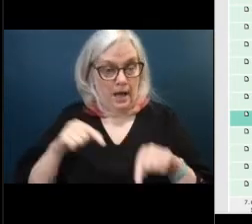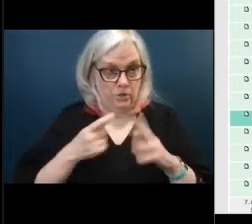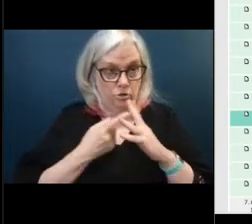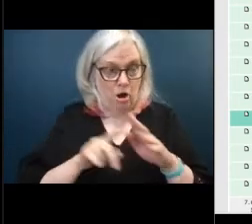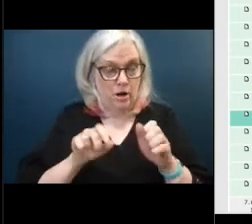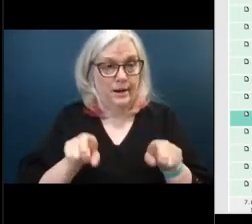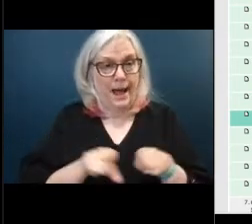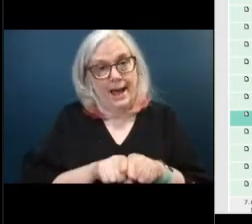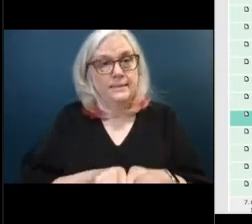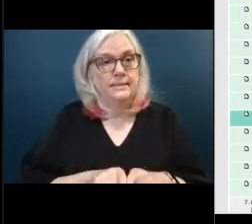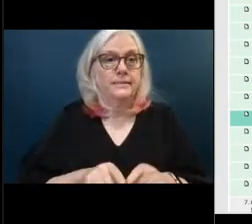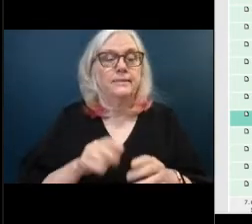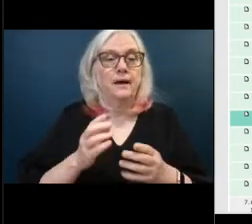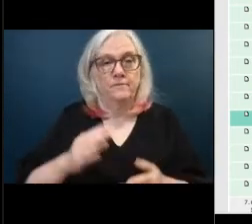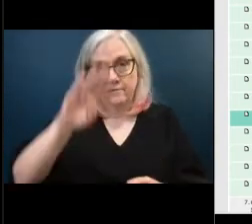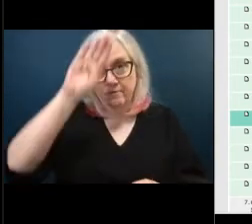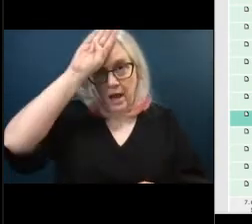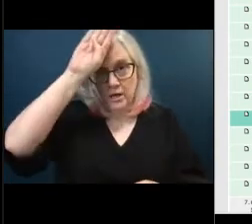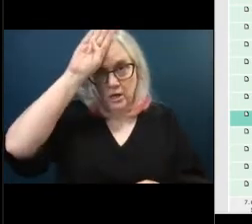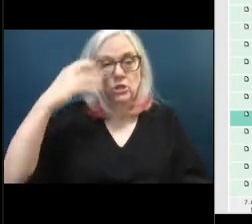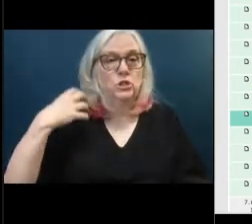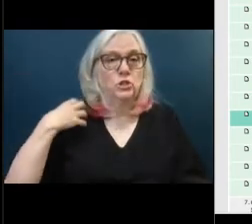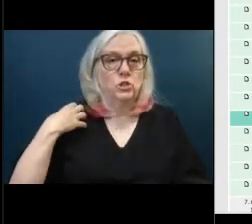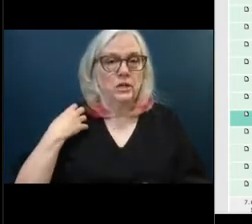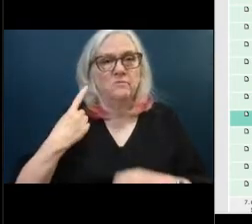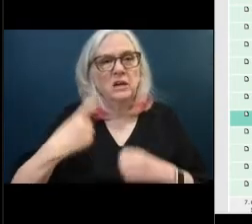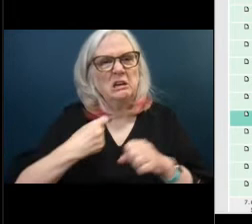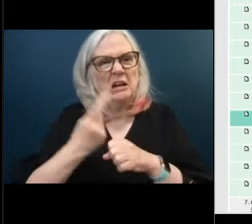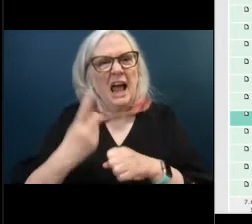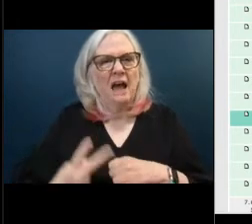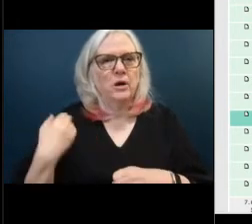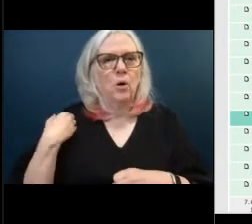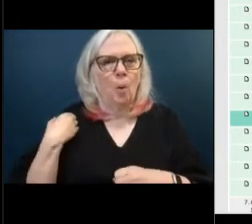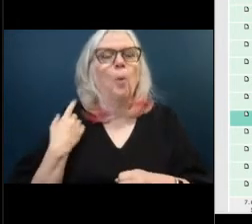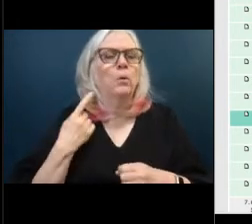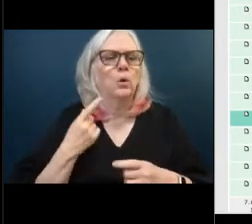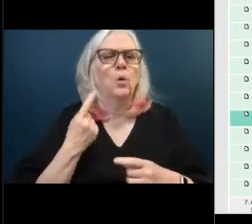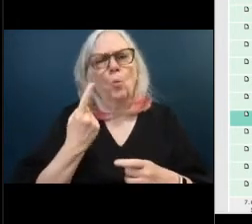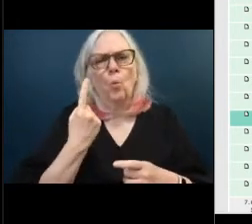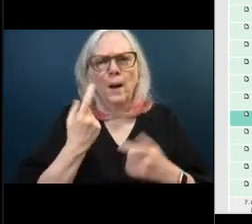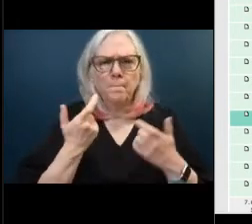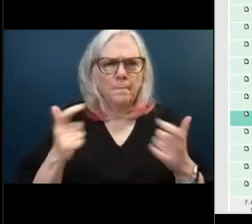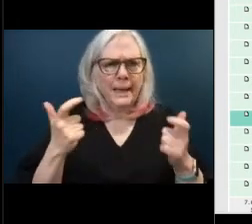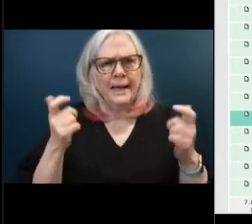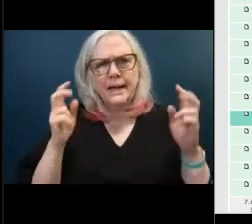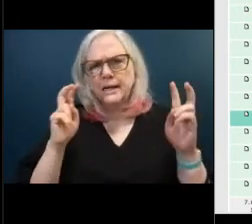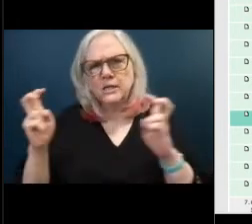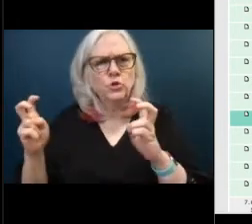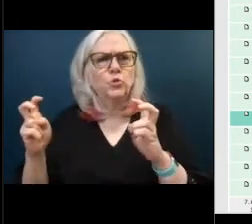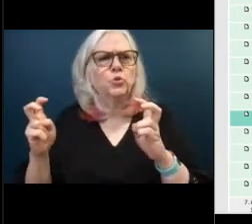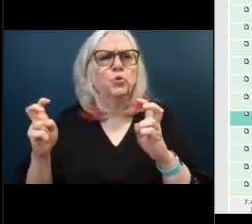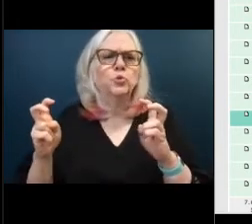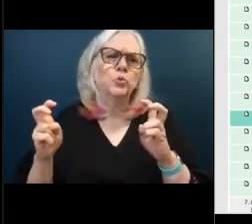a half ago one of the biggest issues for fire rescue or law enforcement or dispatch or water